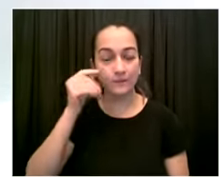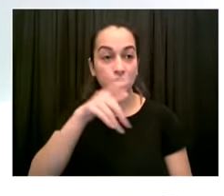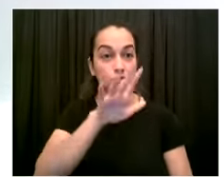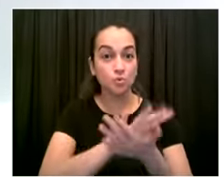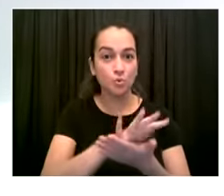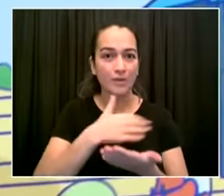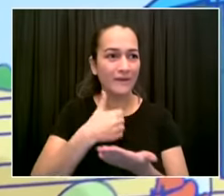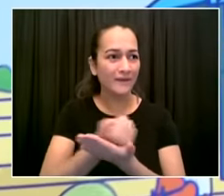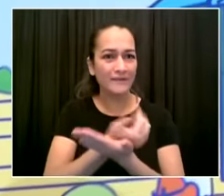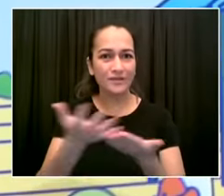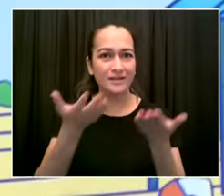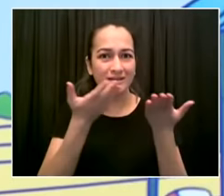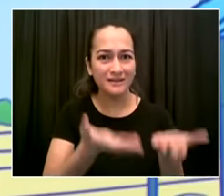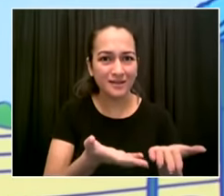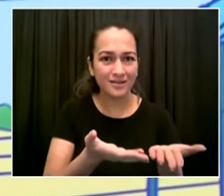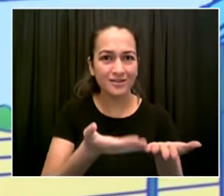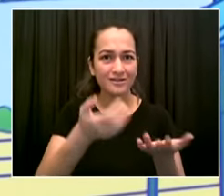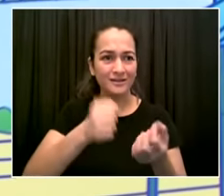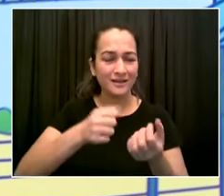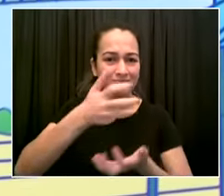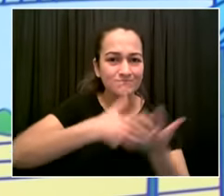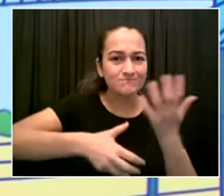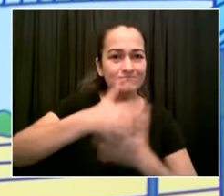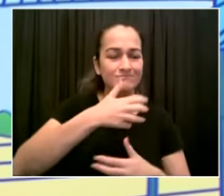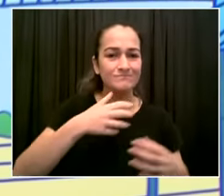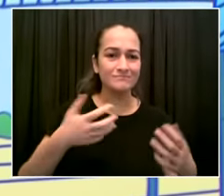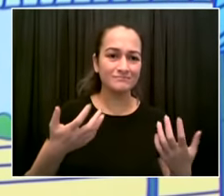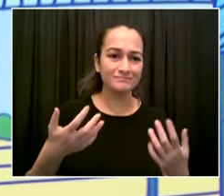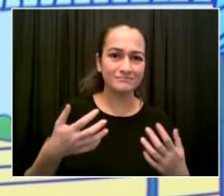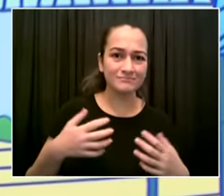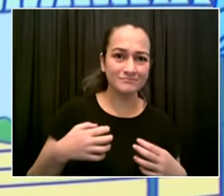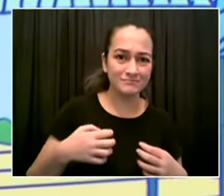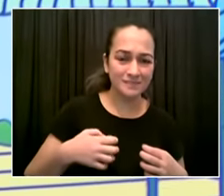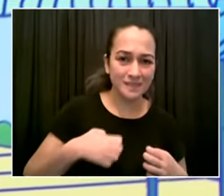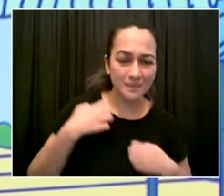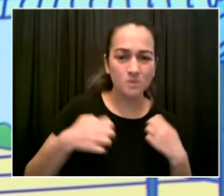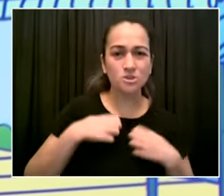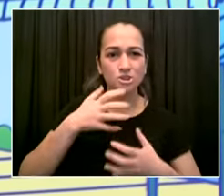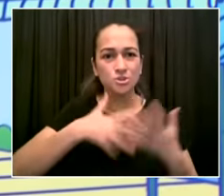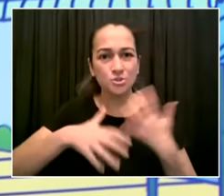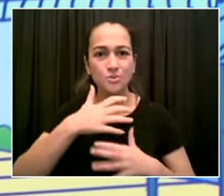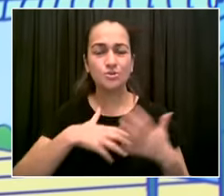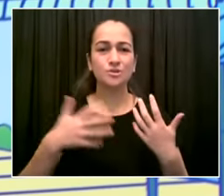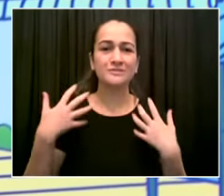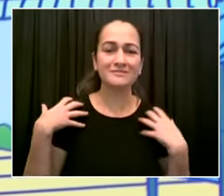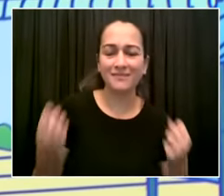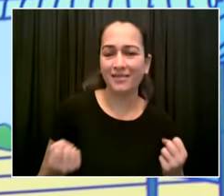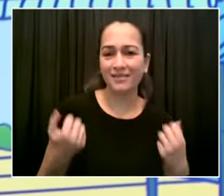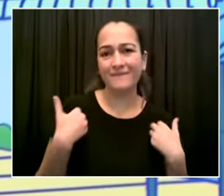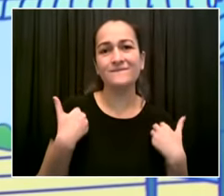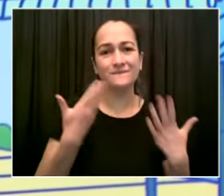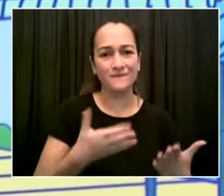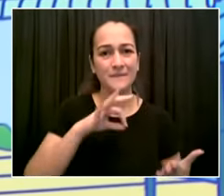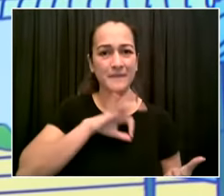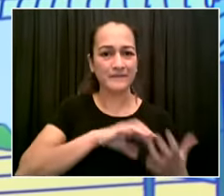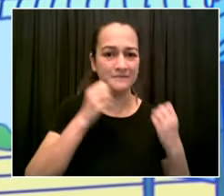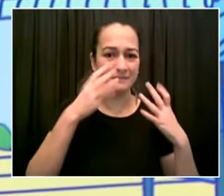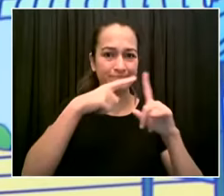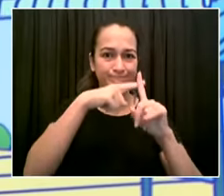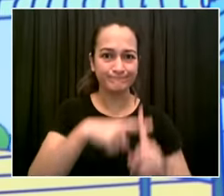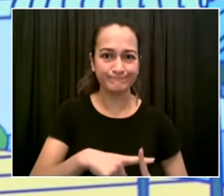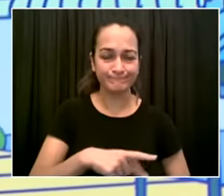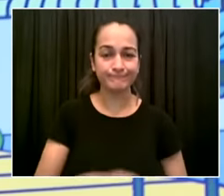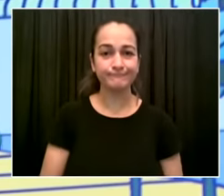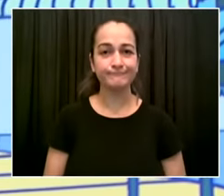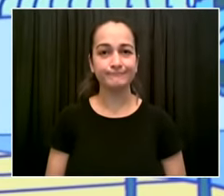you sir thank you the next is ruven from hamadia uh good